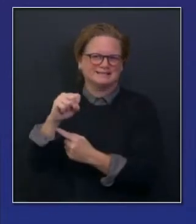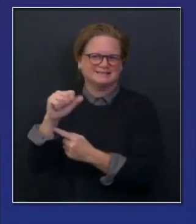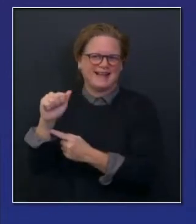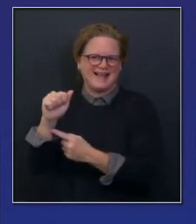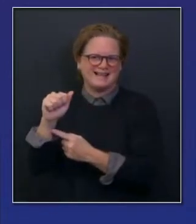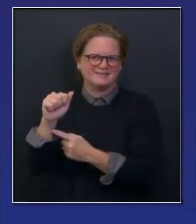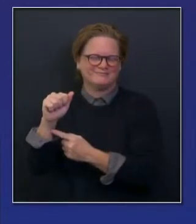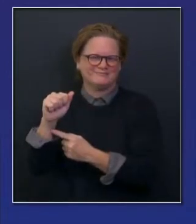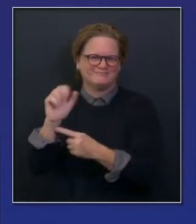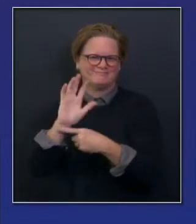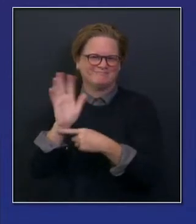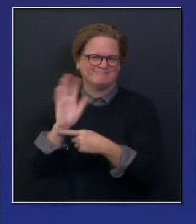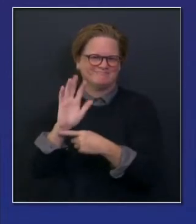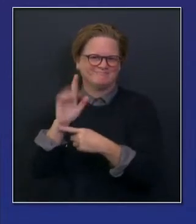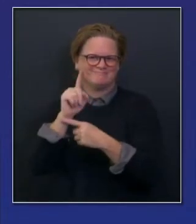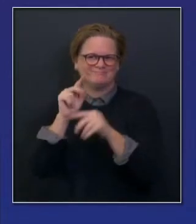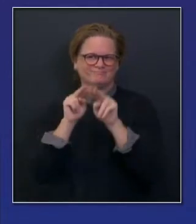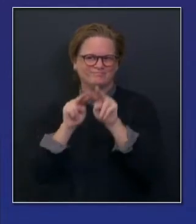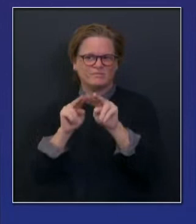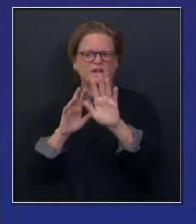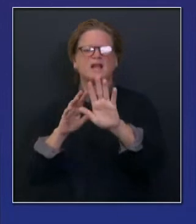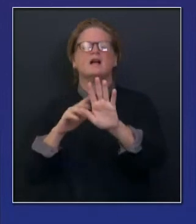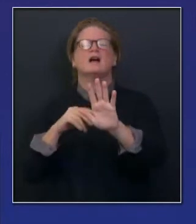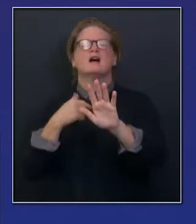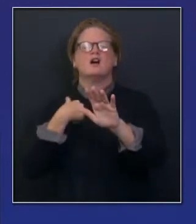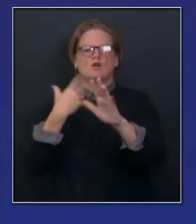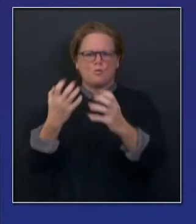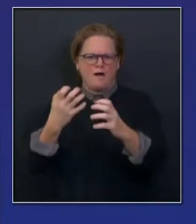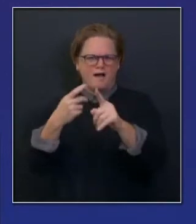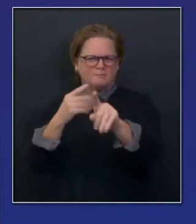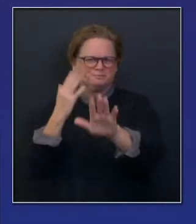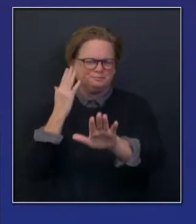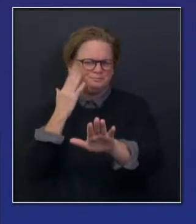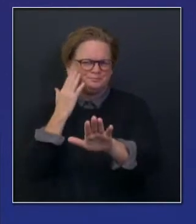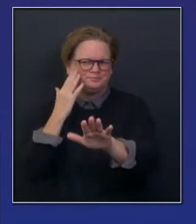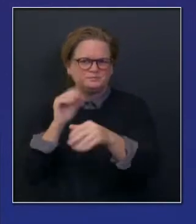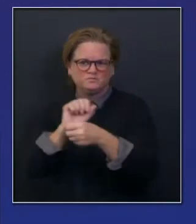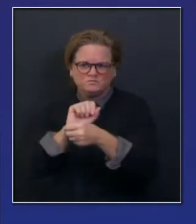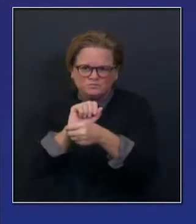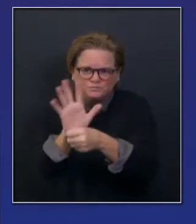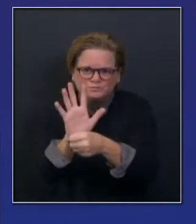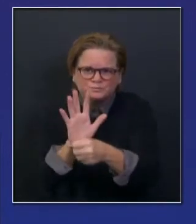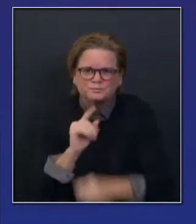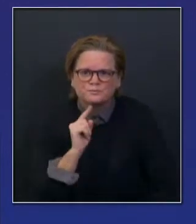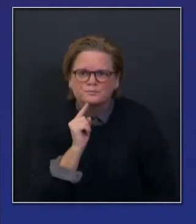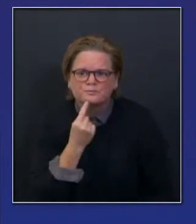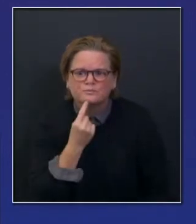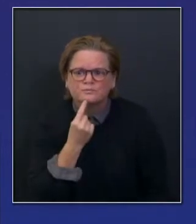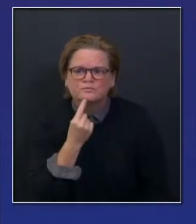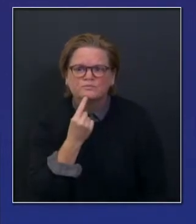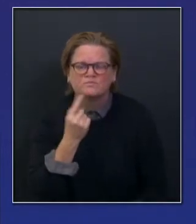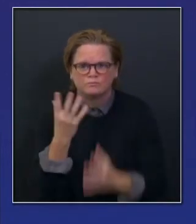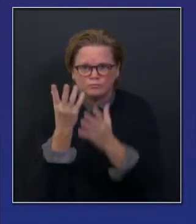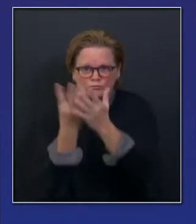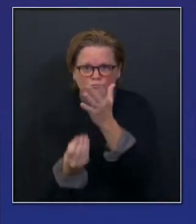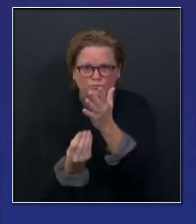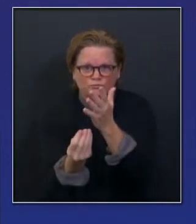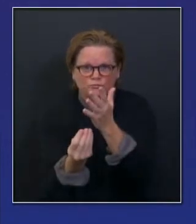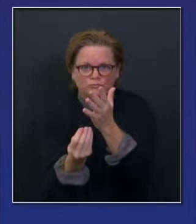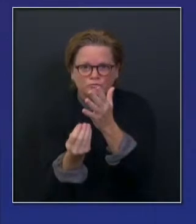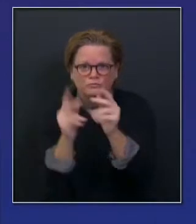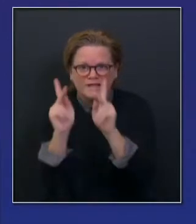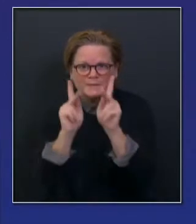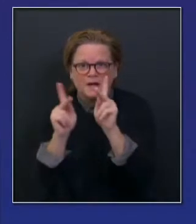on the issue of how deadly this disease is. You know, it's an interesting time. We want to be